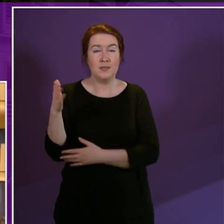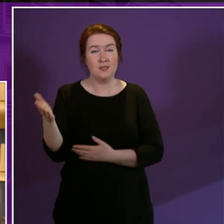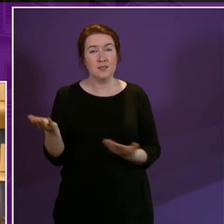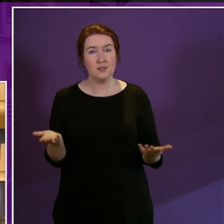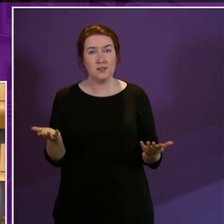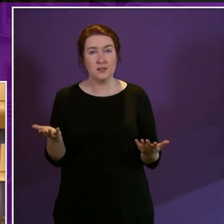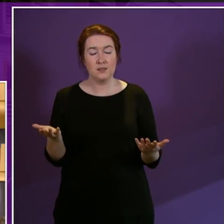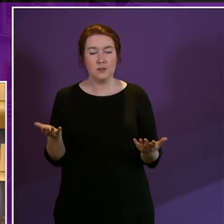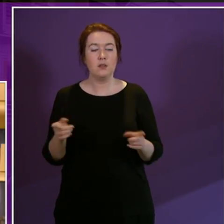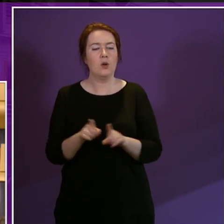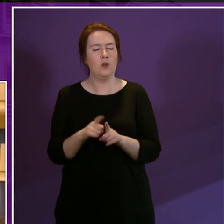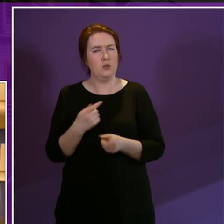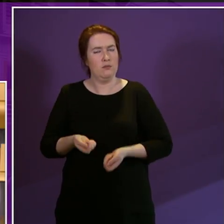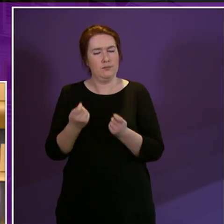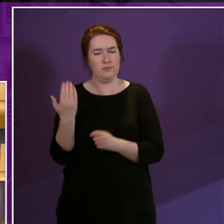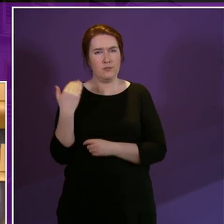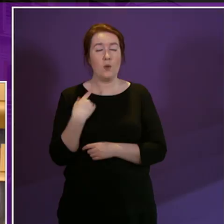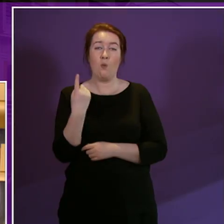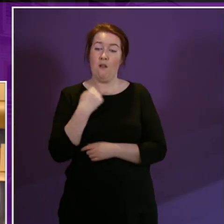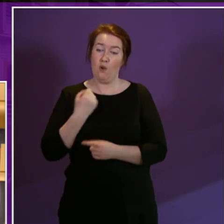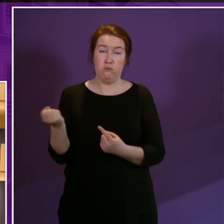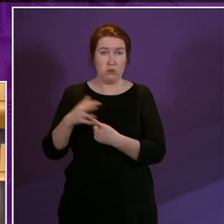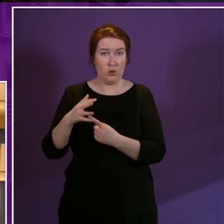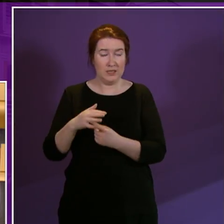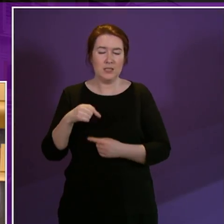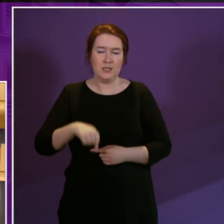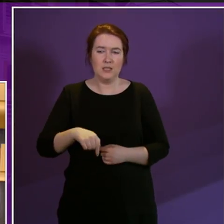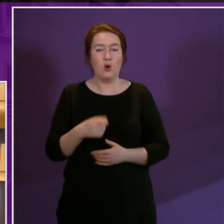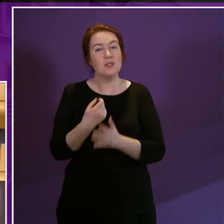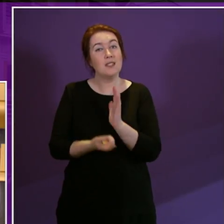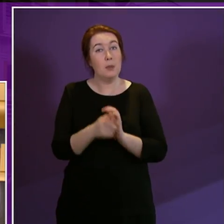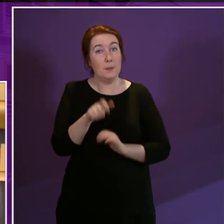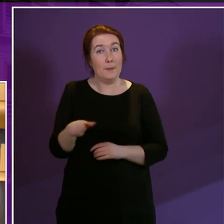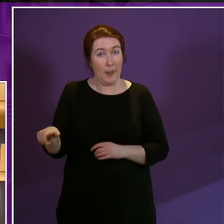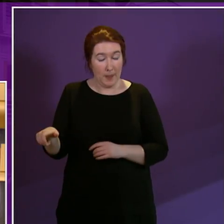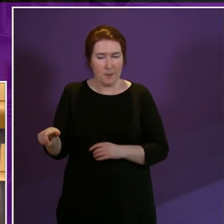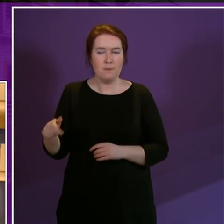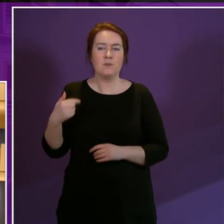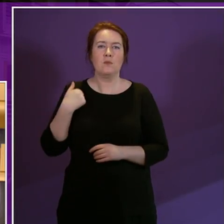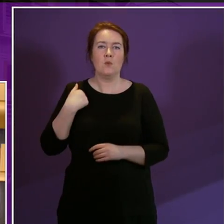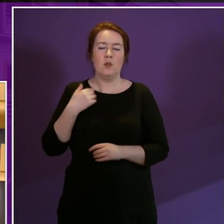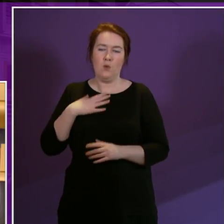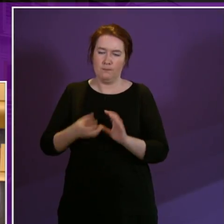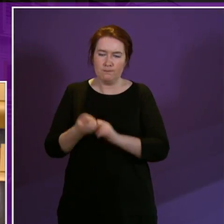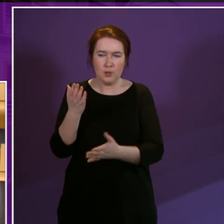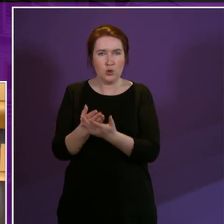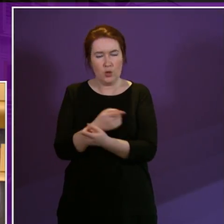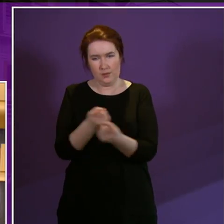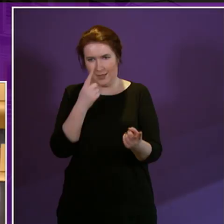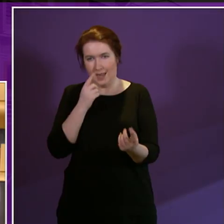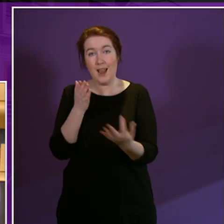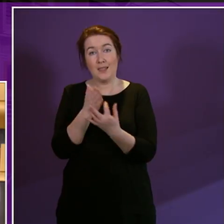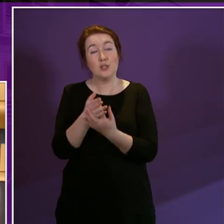I said earlier that one of our priorities for disabled people was to ensure that they can access